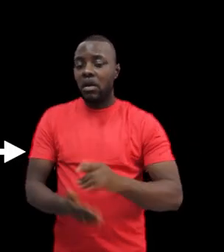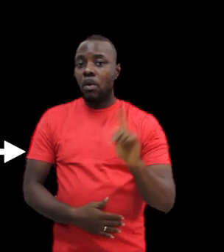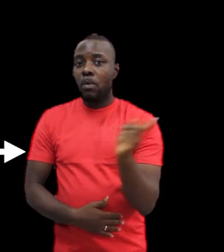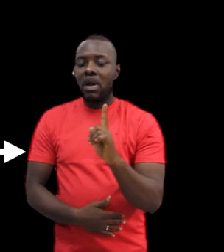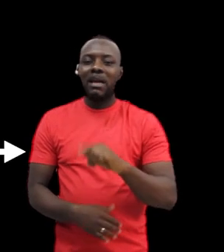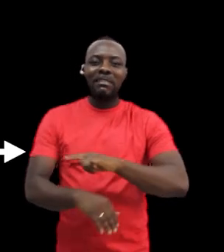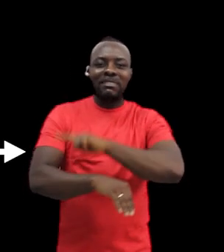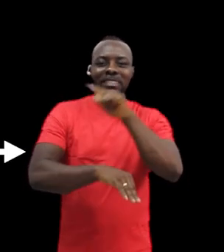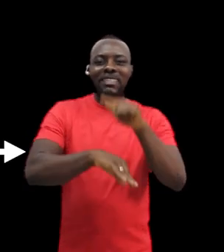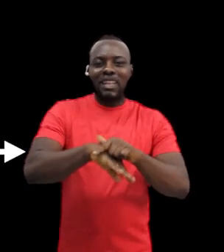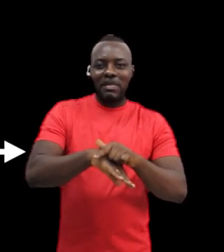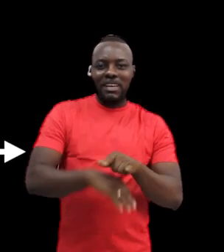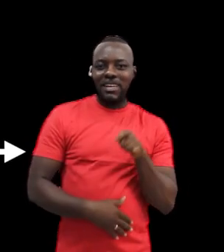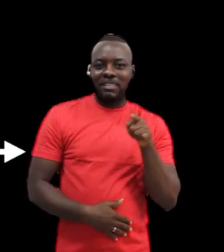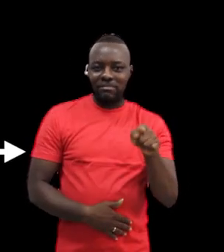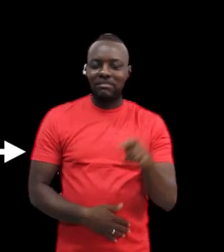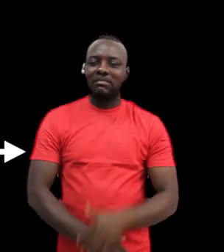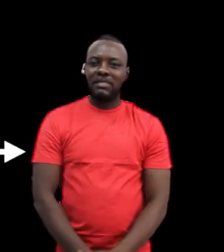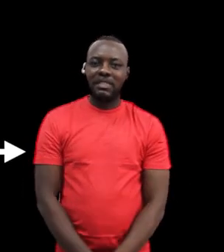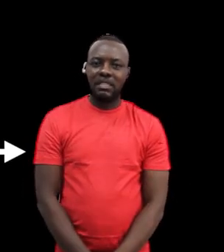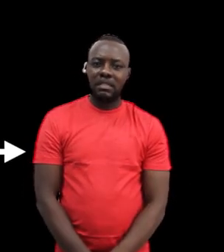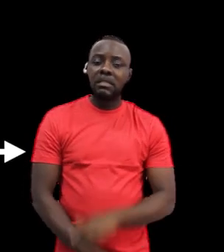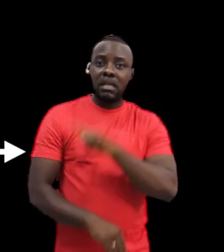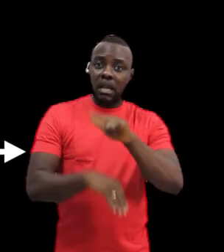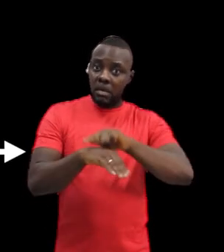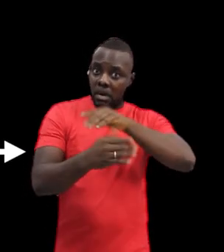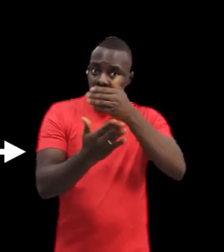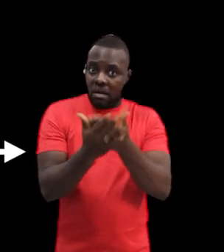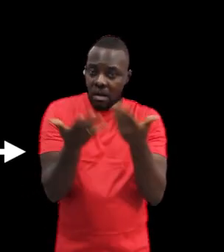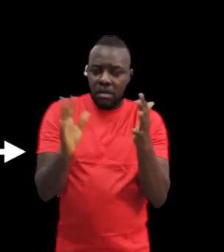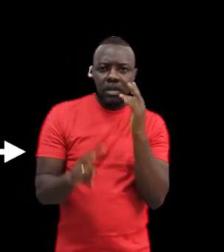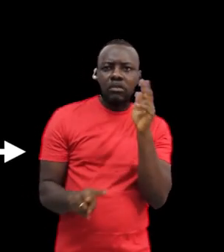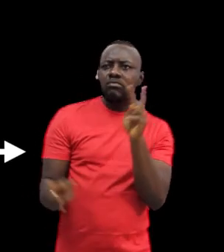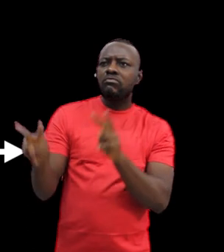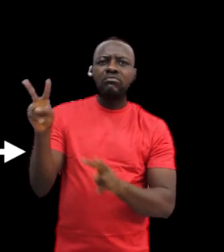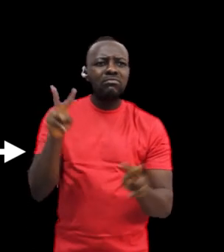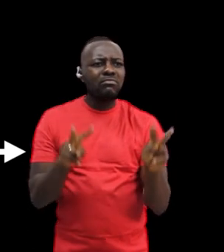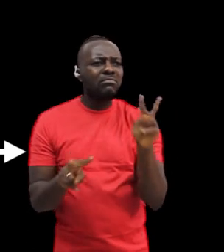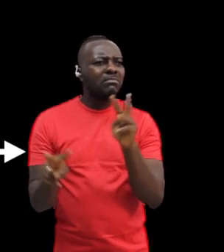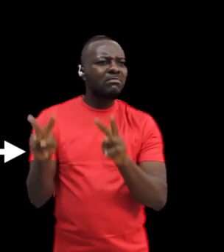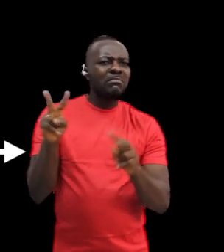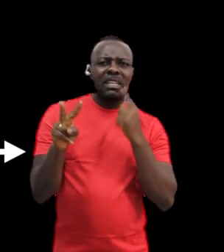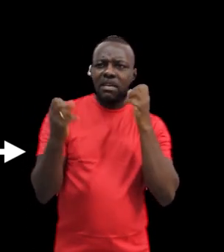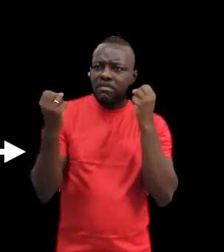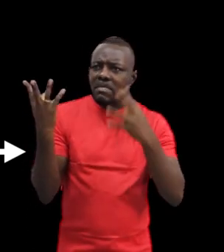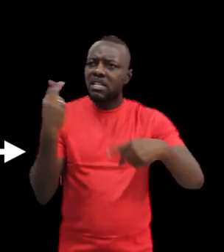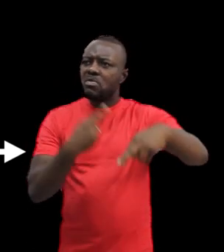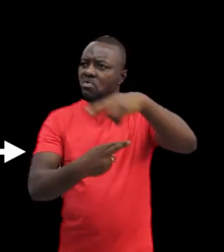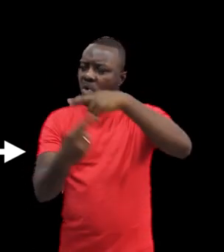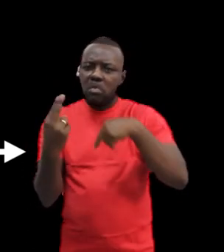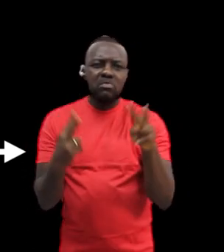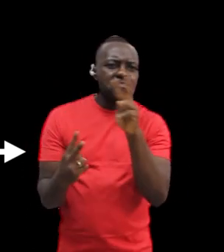call was Liberia. On arrival in Monrovia, the capital of Liberia, he met and proposed to work with the Deaf persons he found